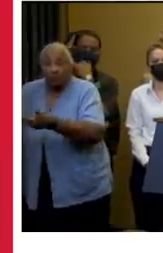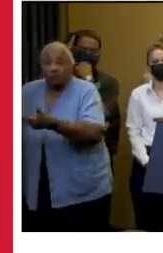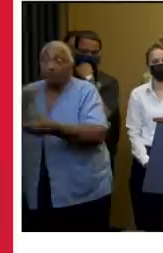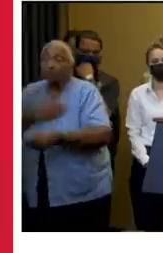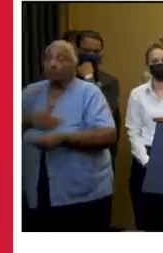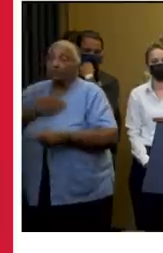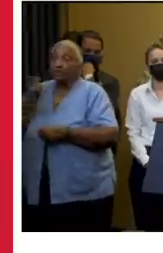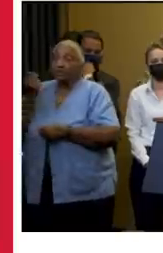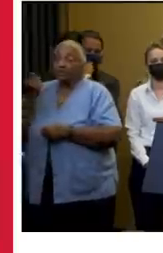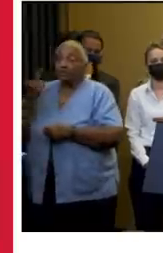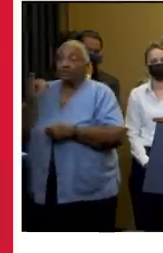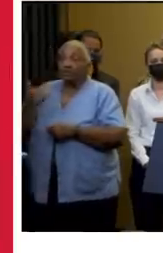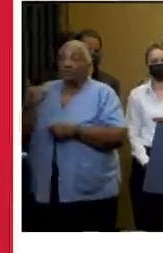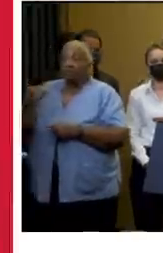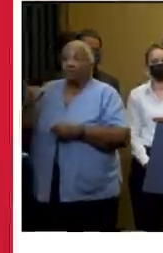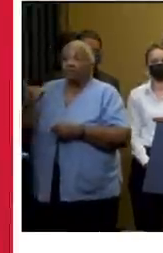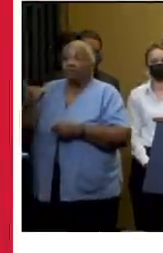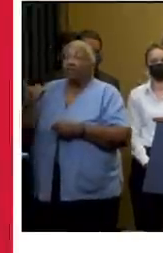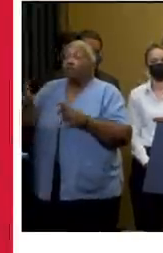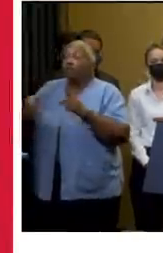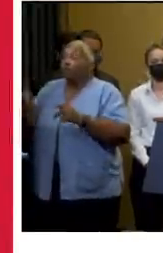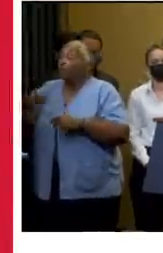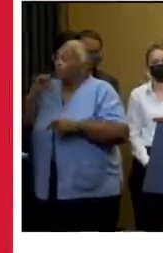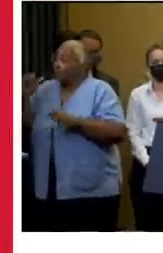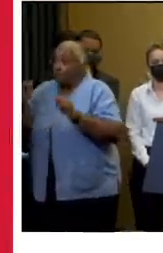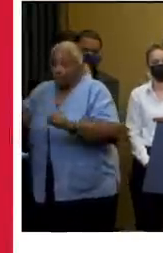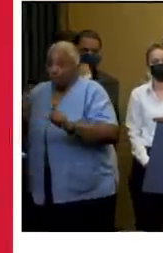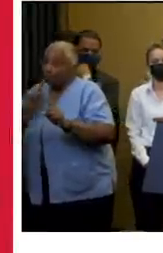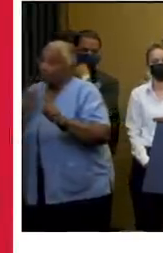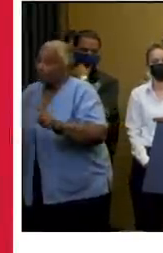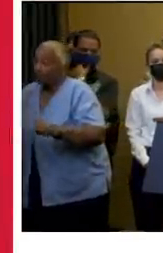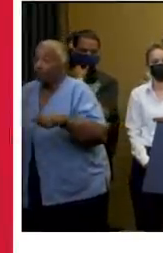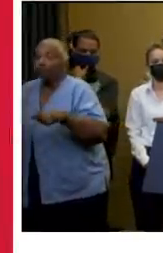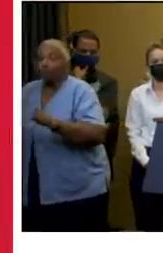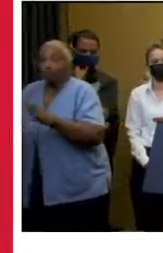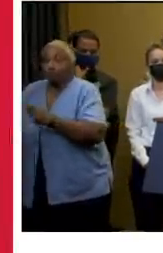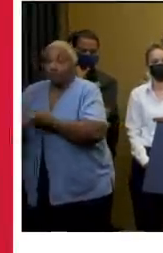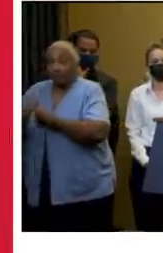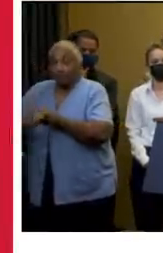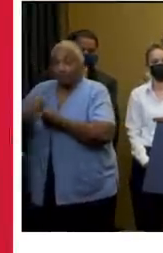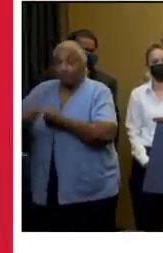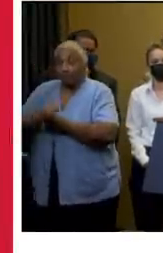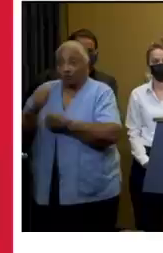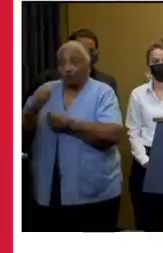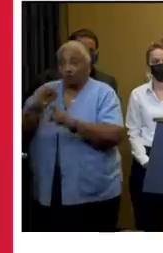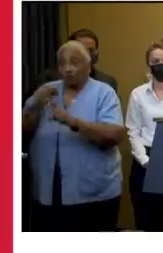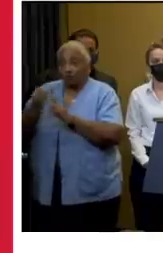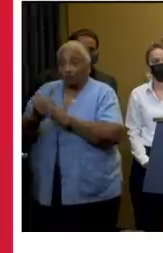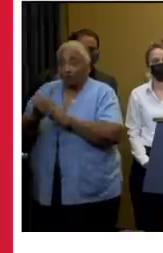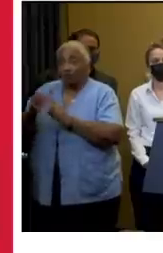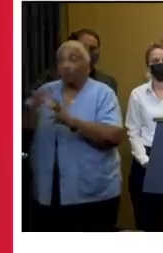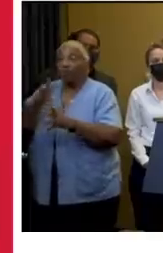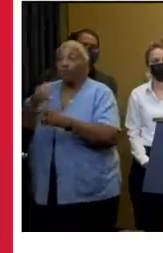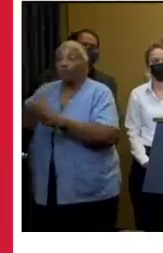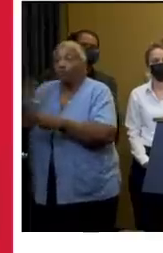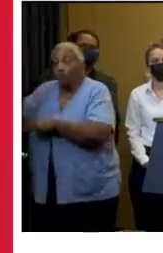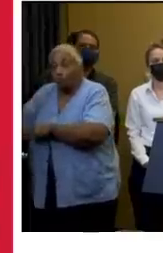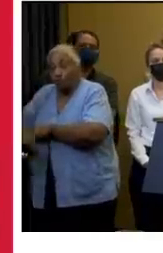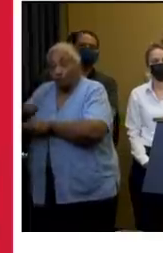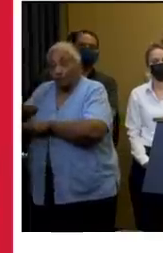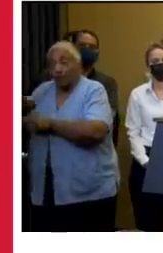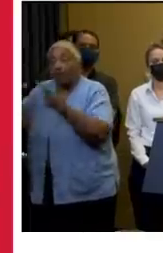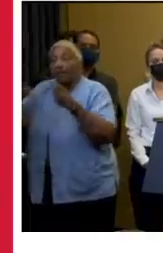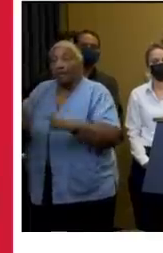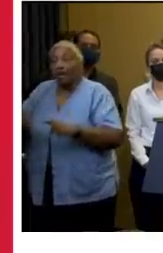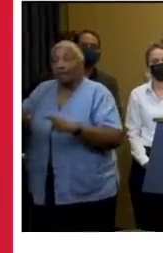public safety officials will likely not be able to respond during dangerous conditions. This will likely include overnight when